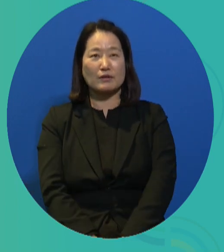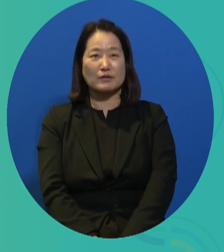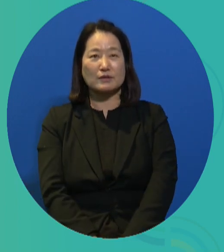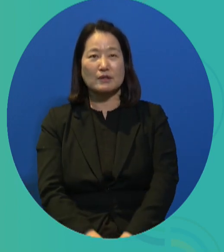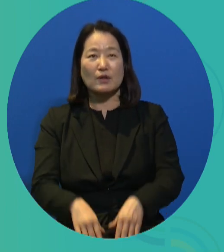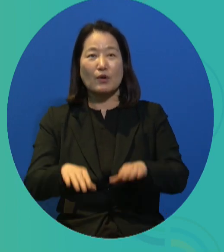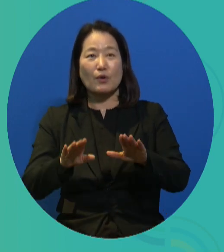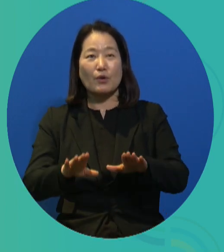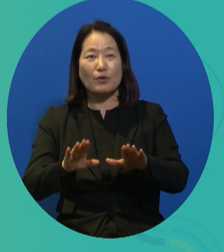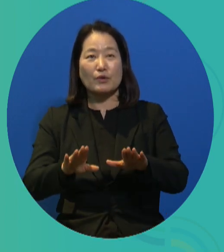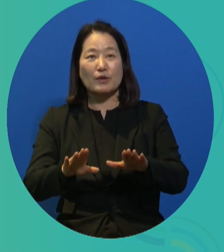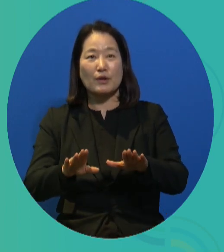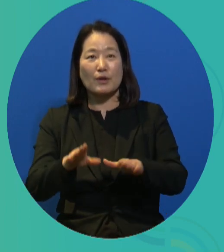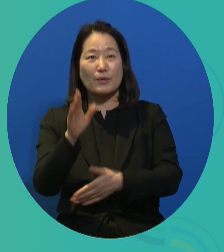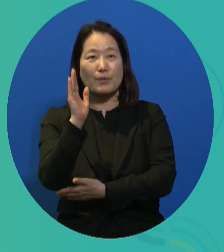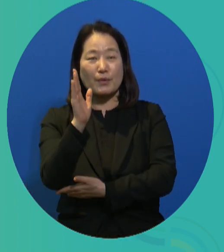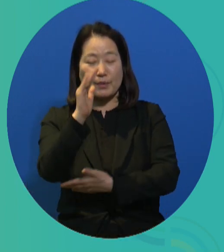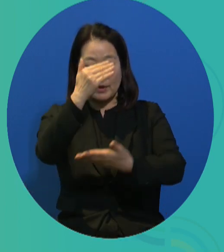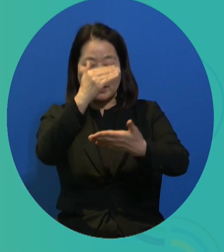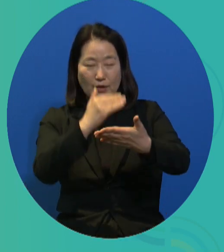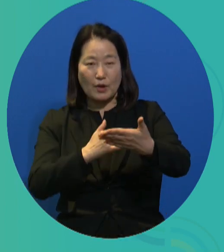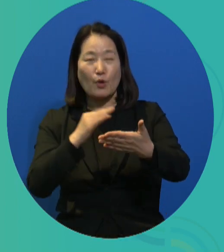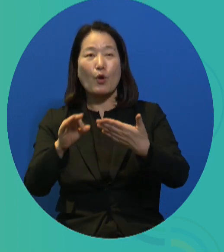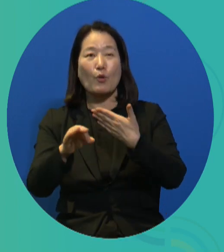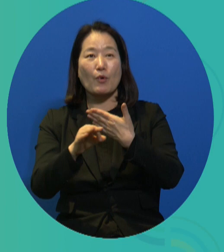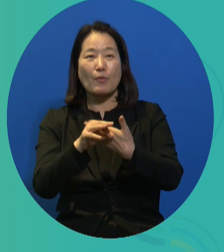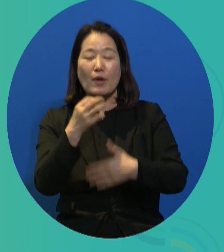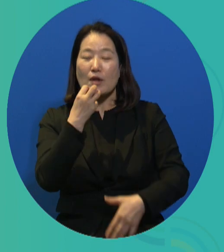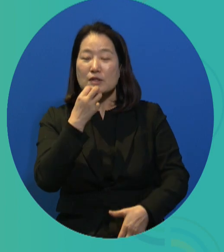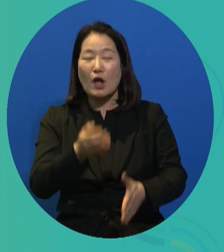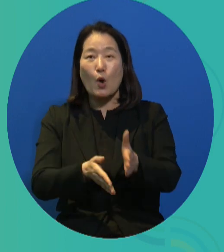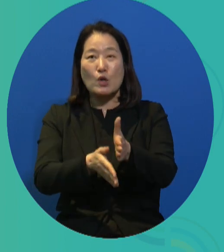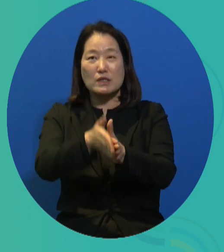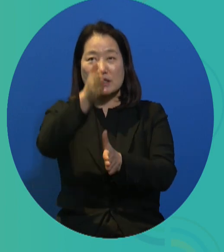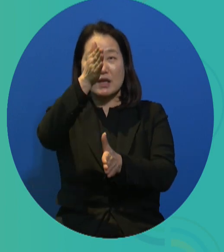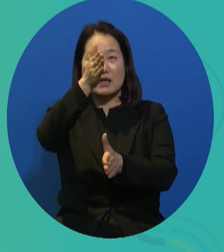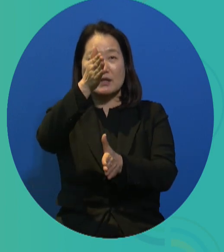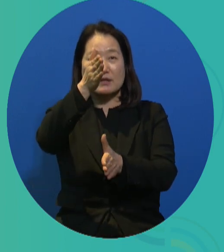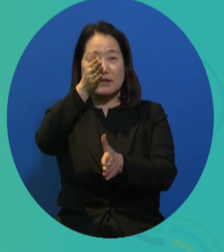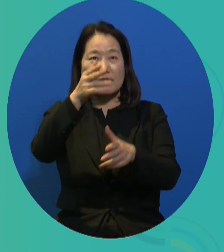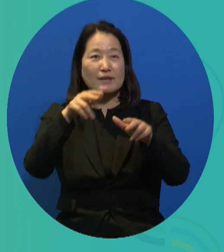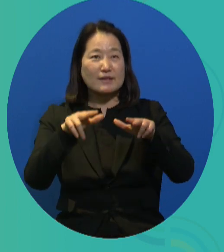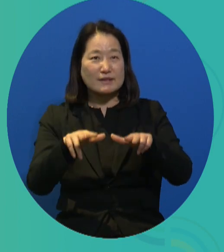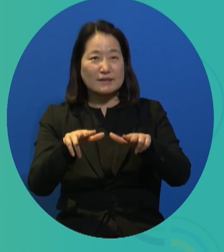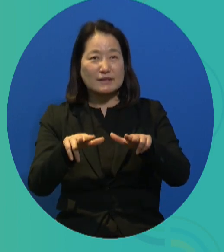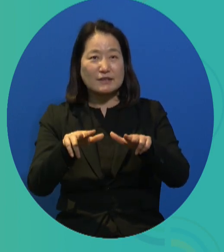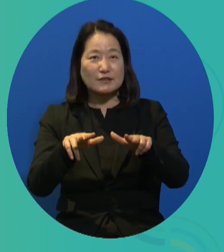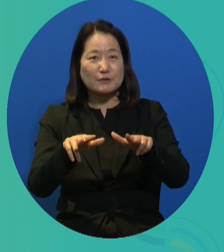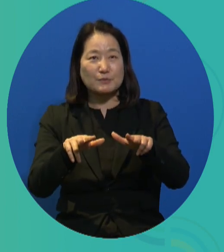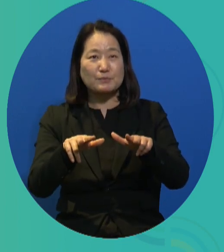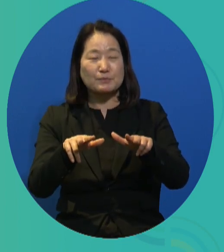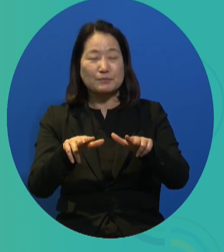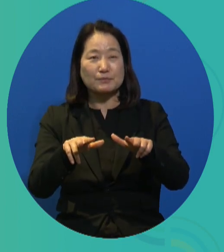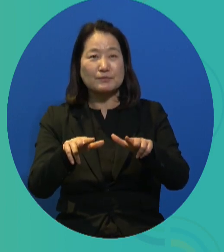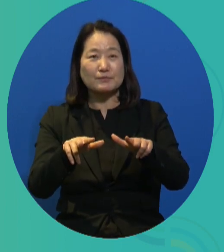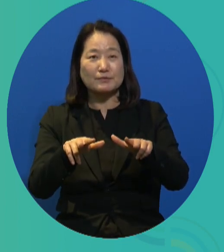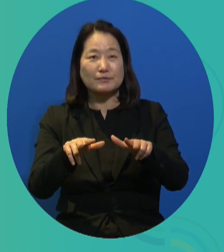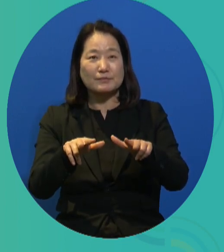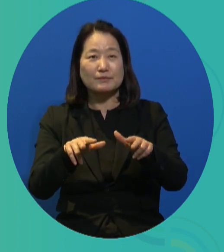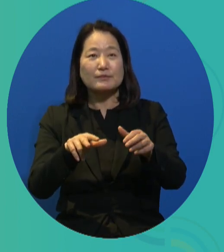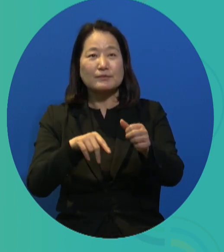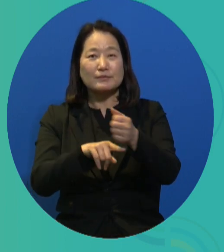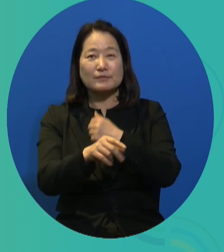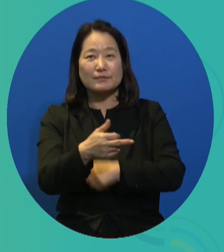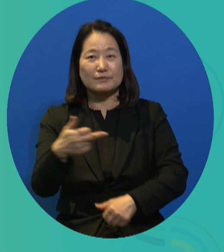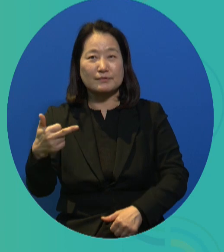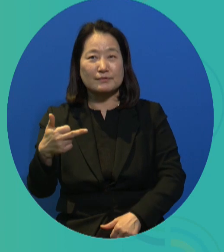of support. The two presentations that we were able to hear today would have huge implications for